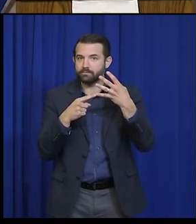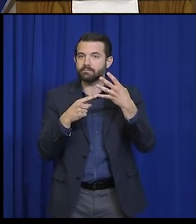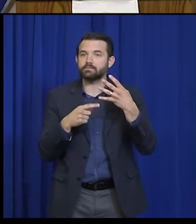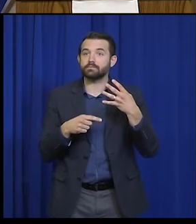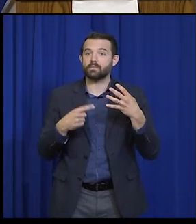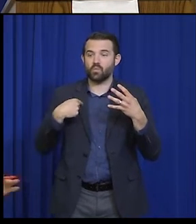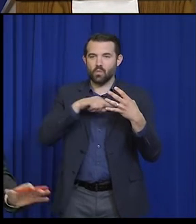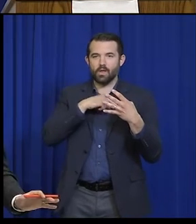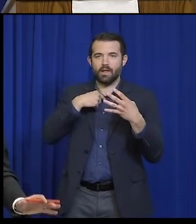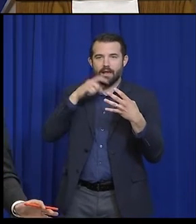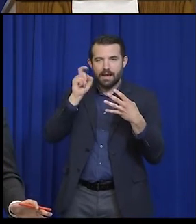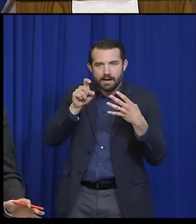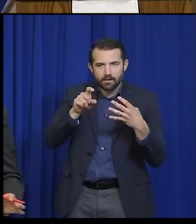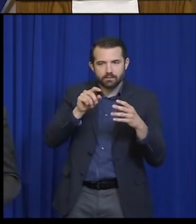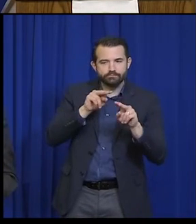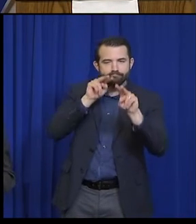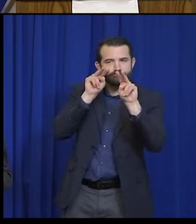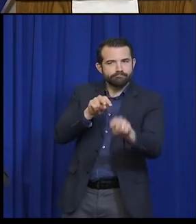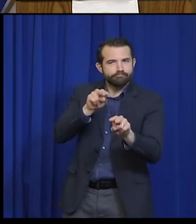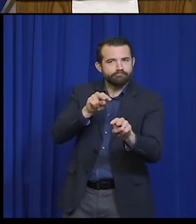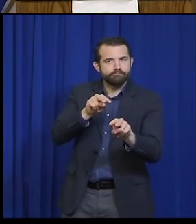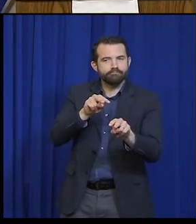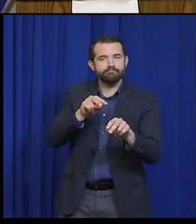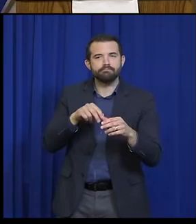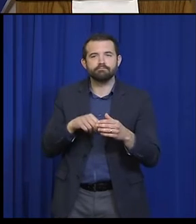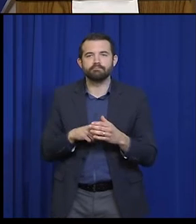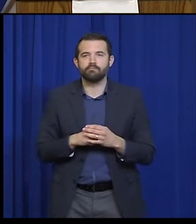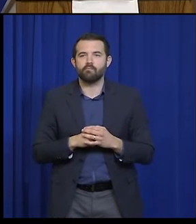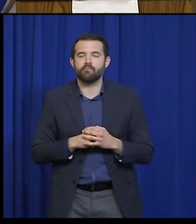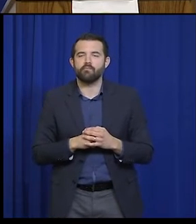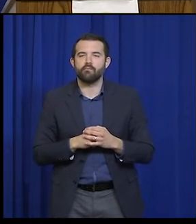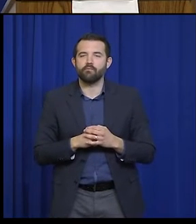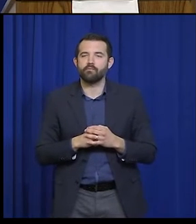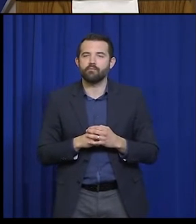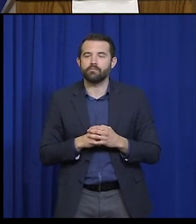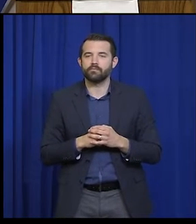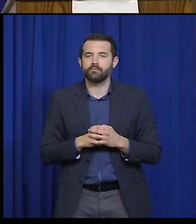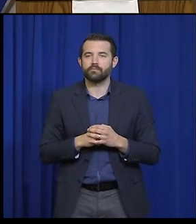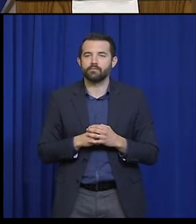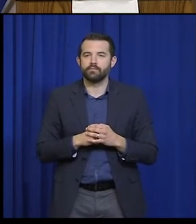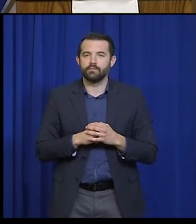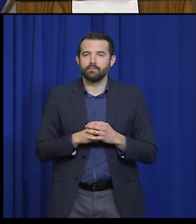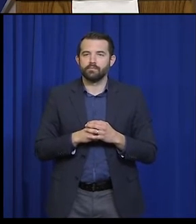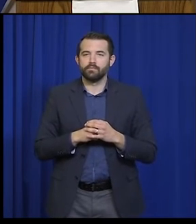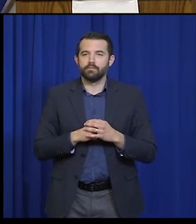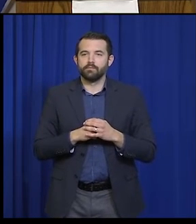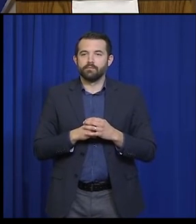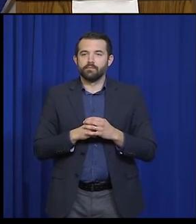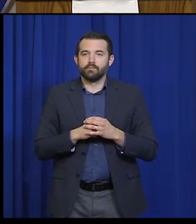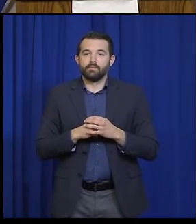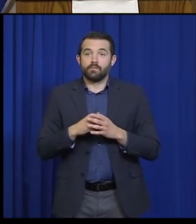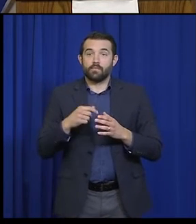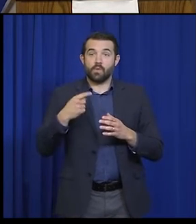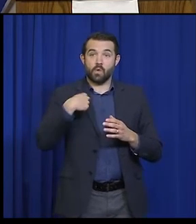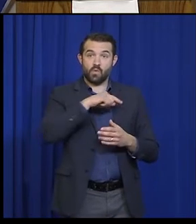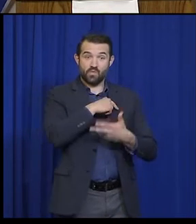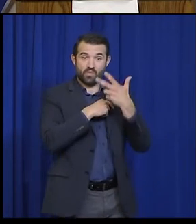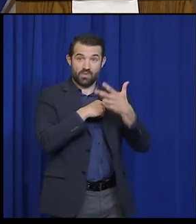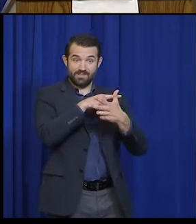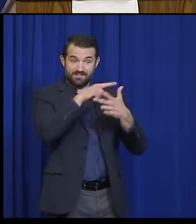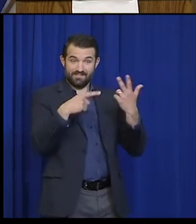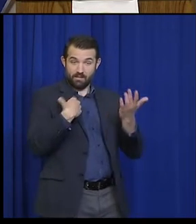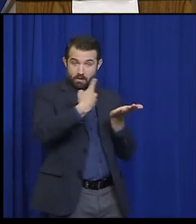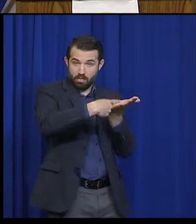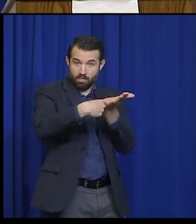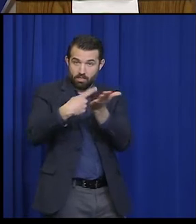sufficient. The things I've talked about previously are the floor, but we need to aim higher and go toward more of a ceiling. So